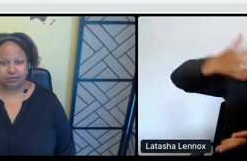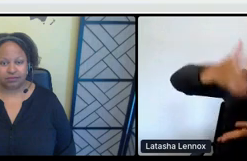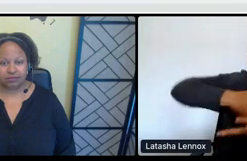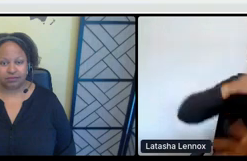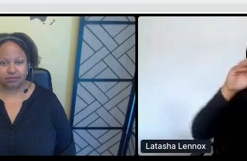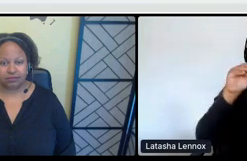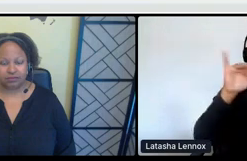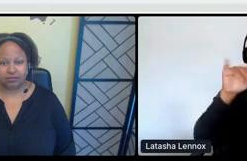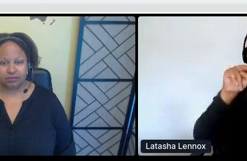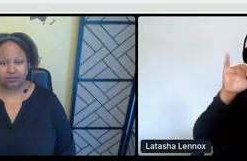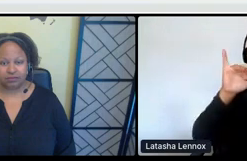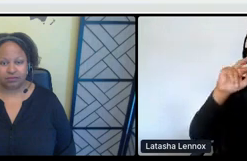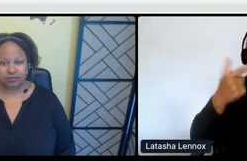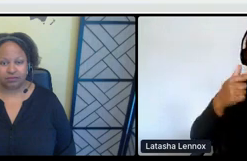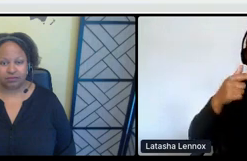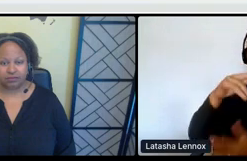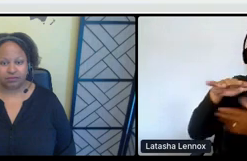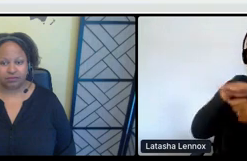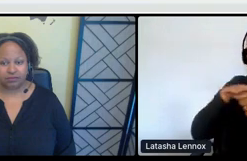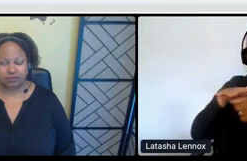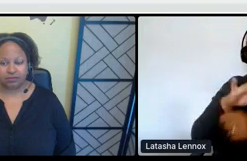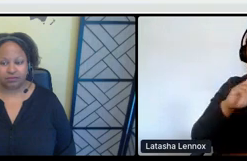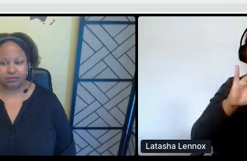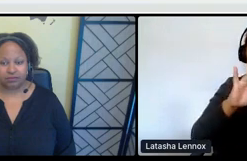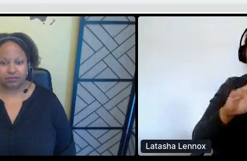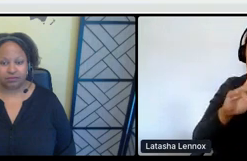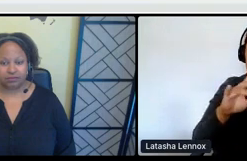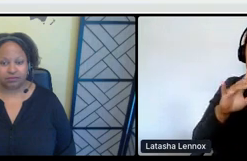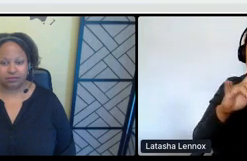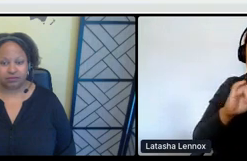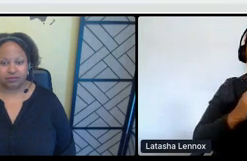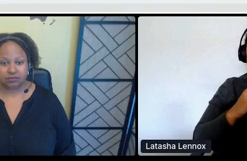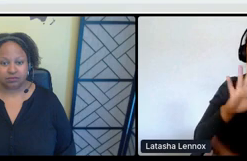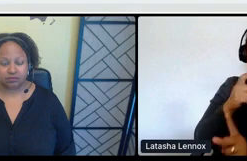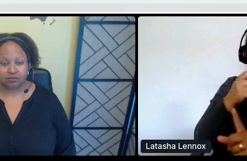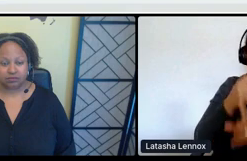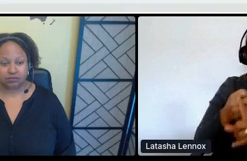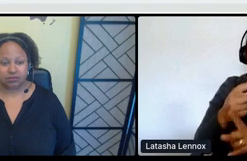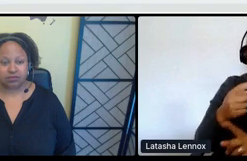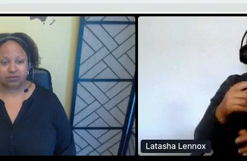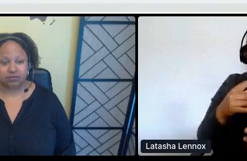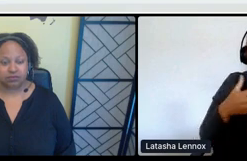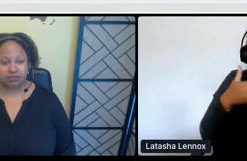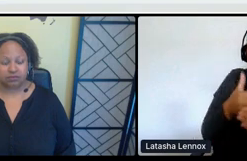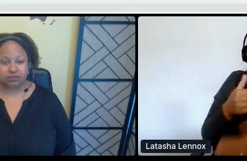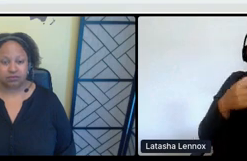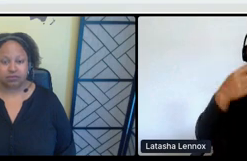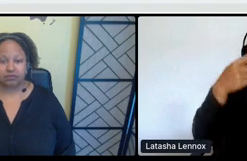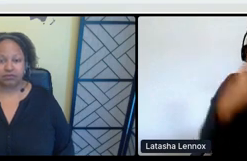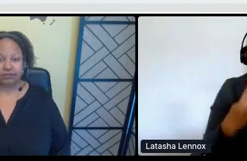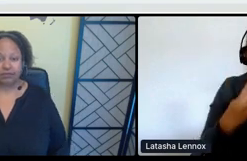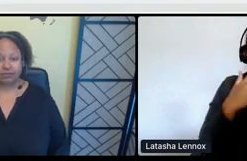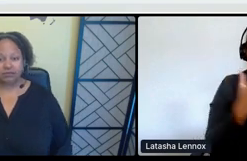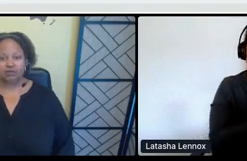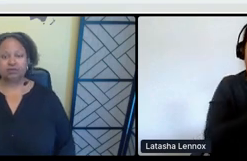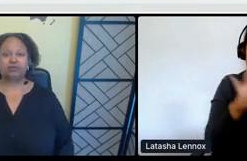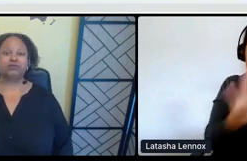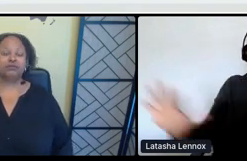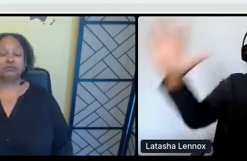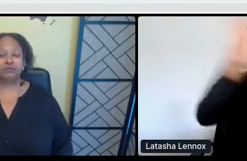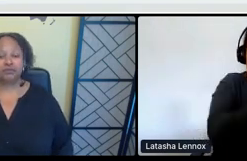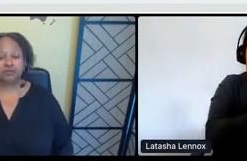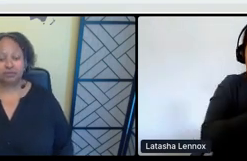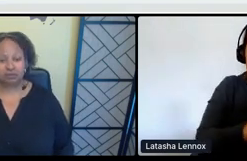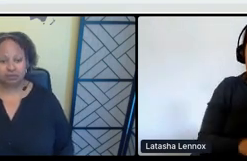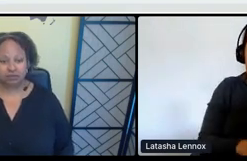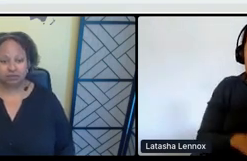it's a huge amount of impact to almost a quarter of the province. Um, if you can put, you can put the size of the state